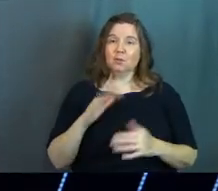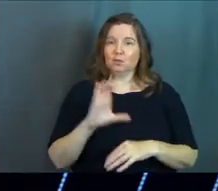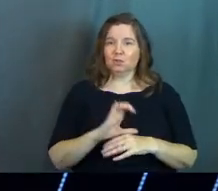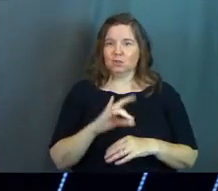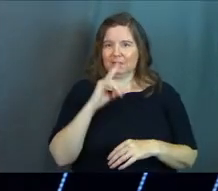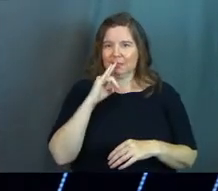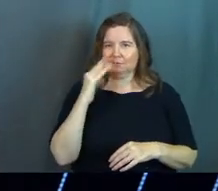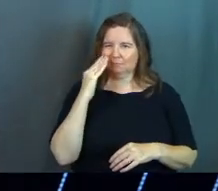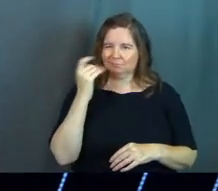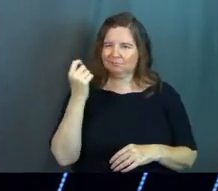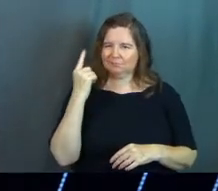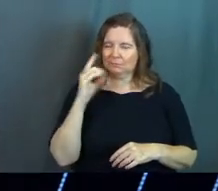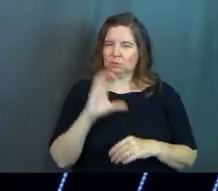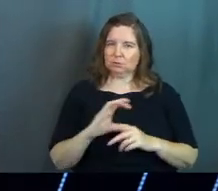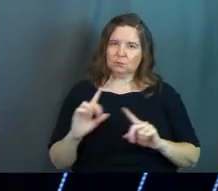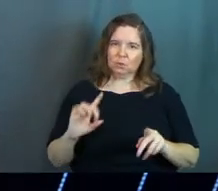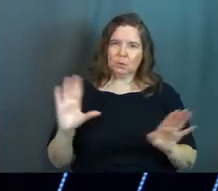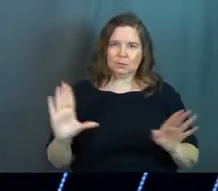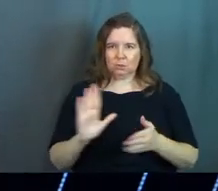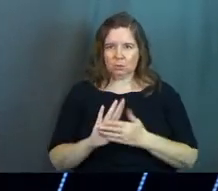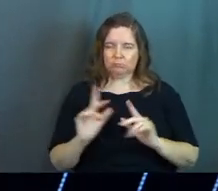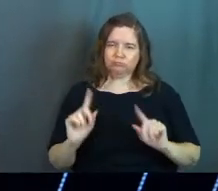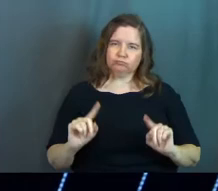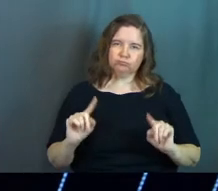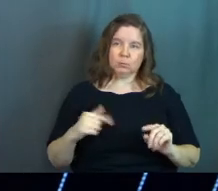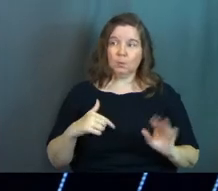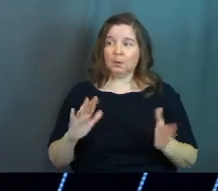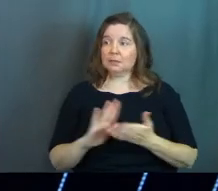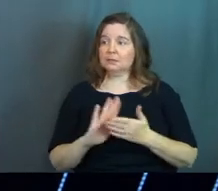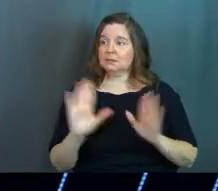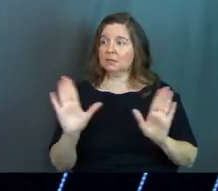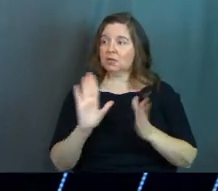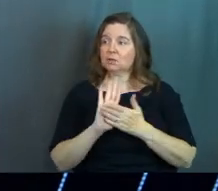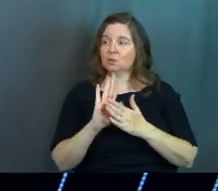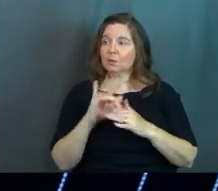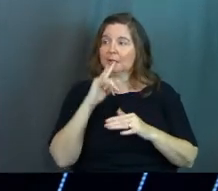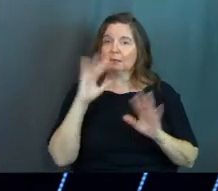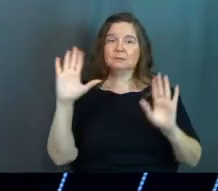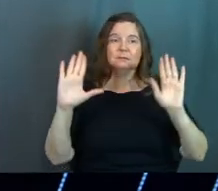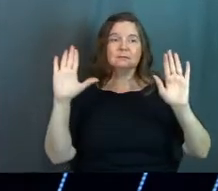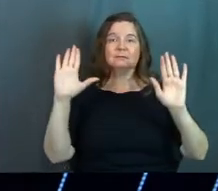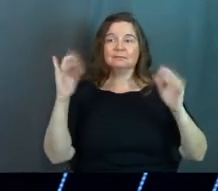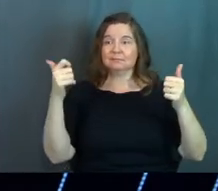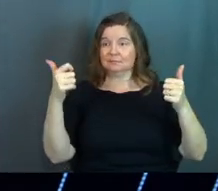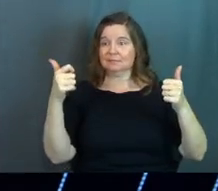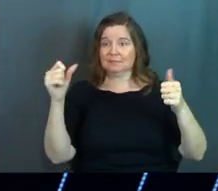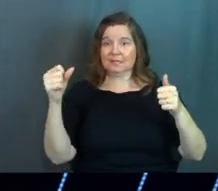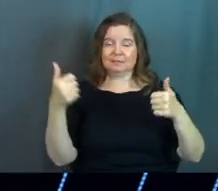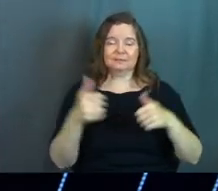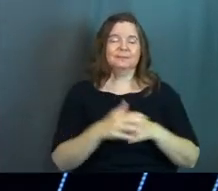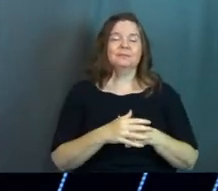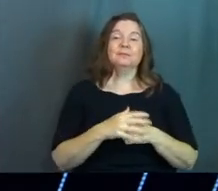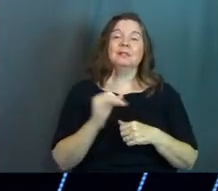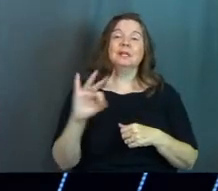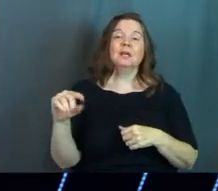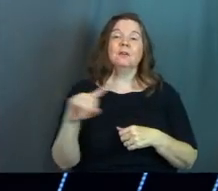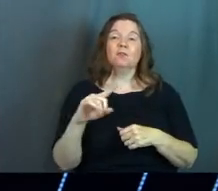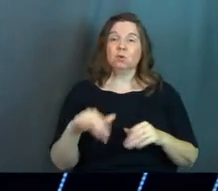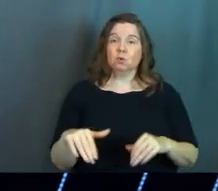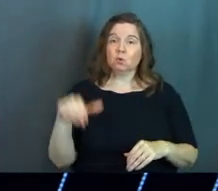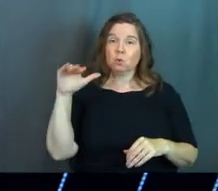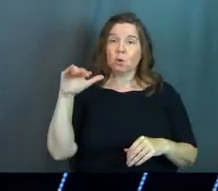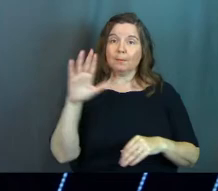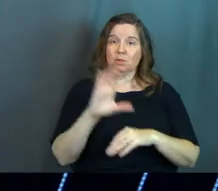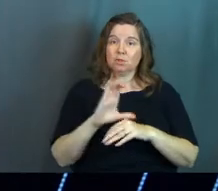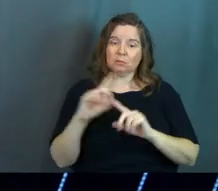church kids. You grew up in the church. You went to Sunday school. Where's my Sunday school kids at? Anybody? Yes? Yes? All right. If you grew